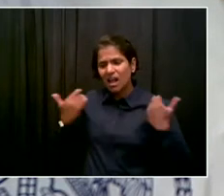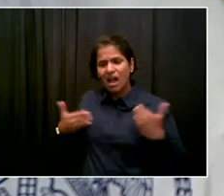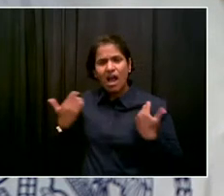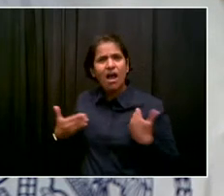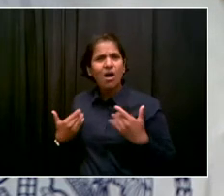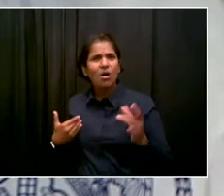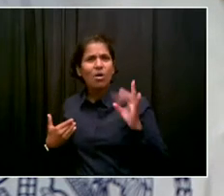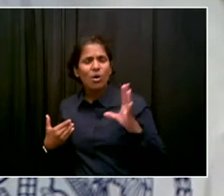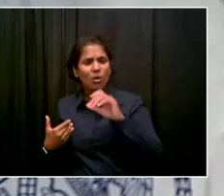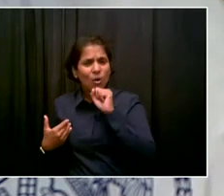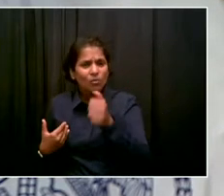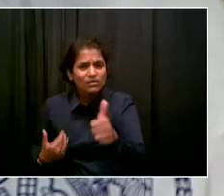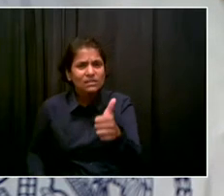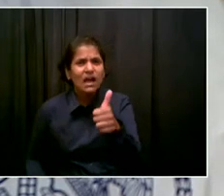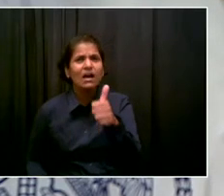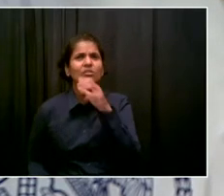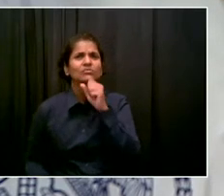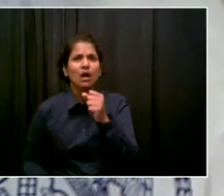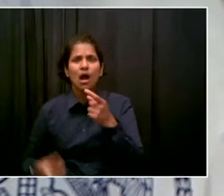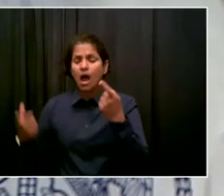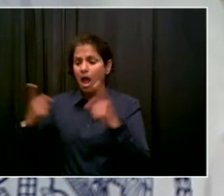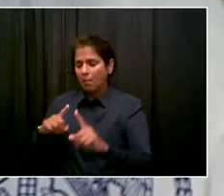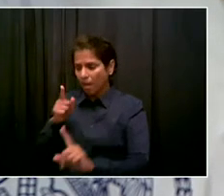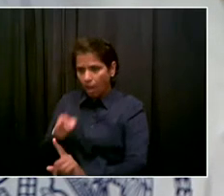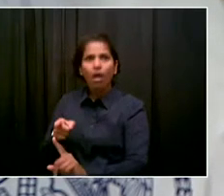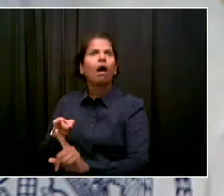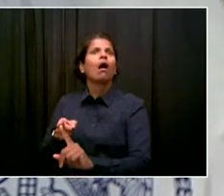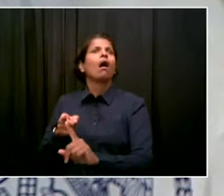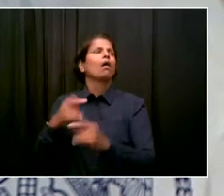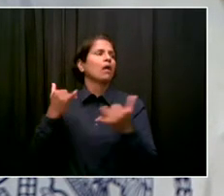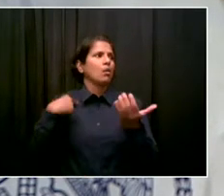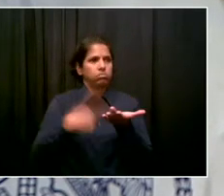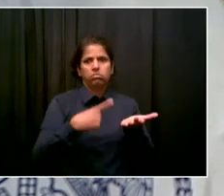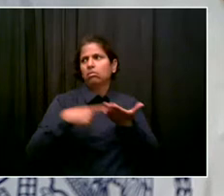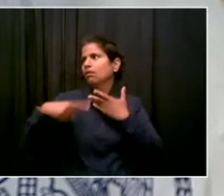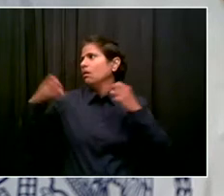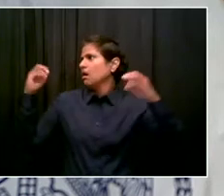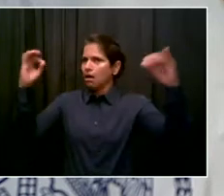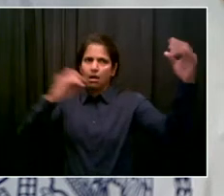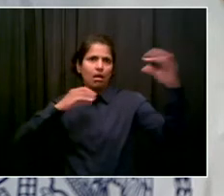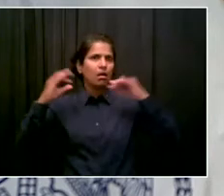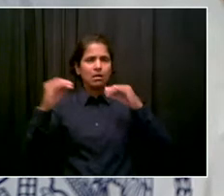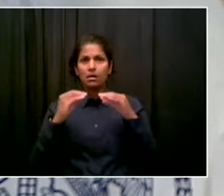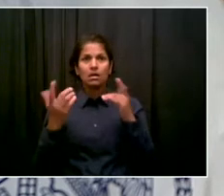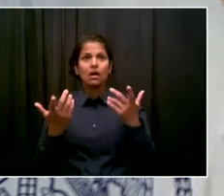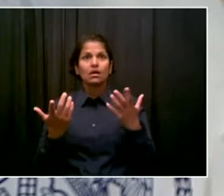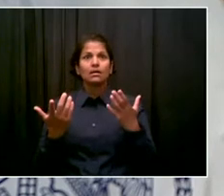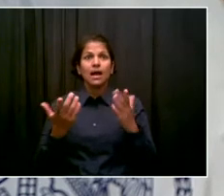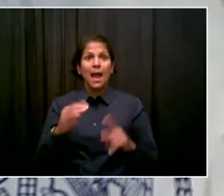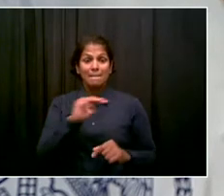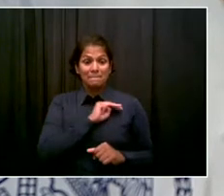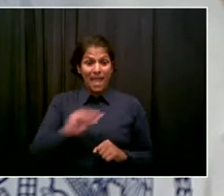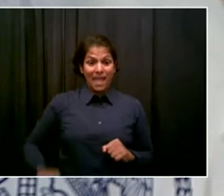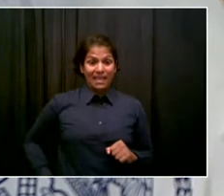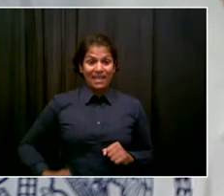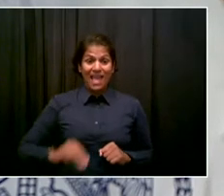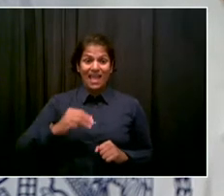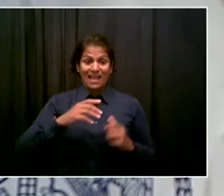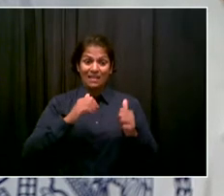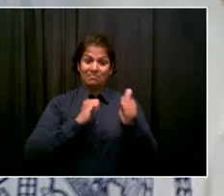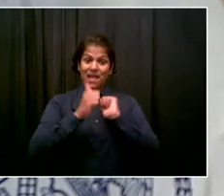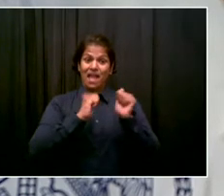commissioner, Catherine Garcia, saying there's something broken in our political system when public safety has become more about ideology